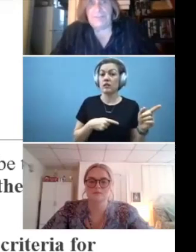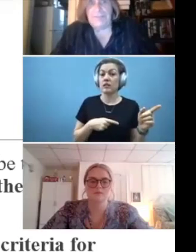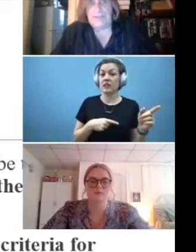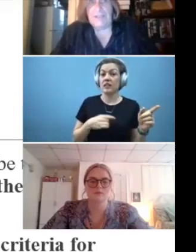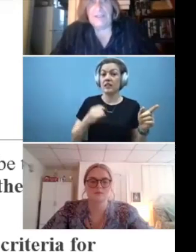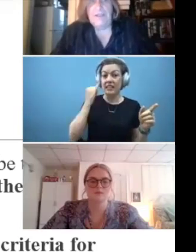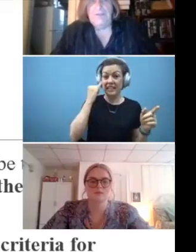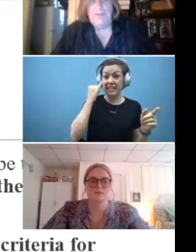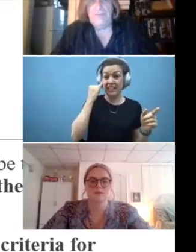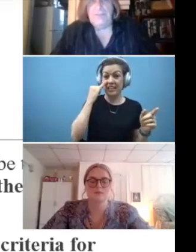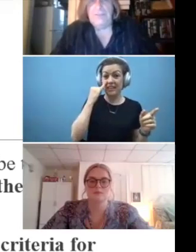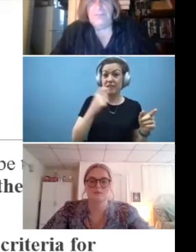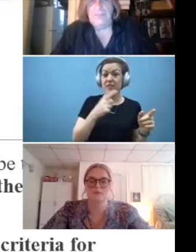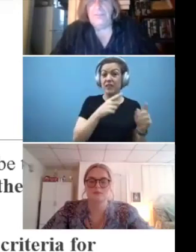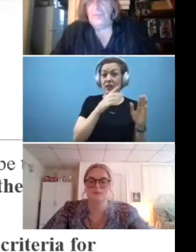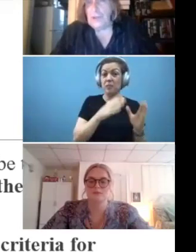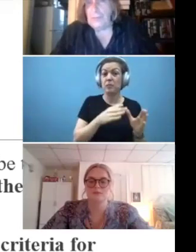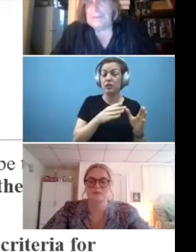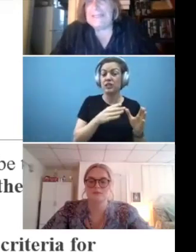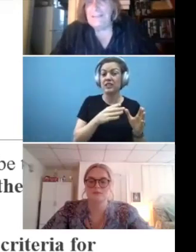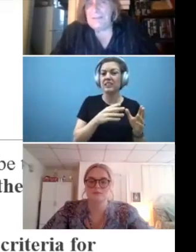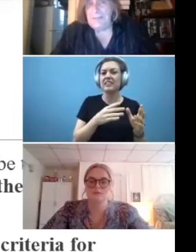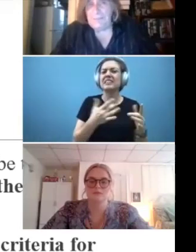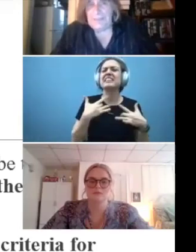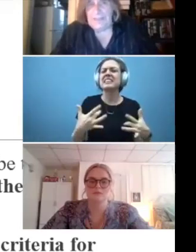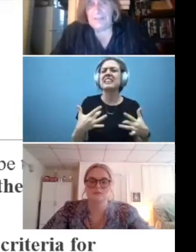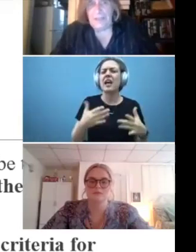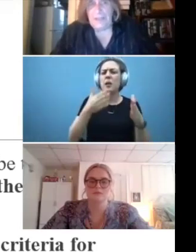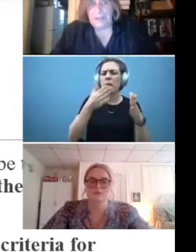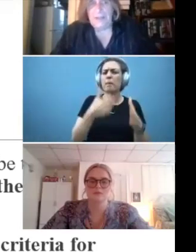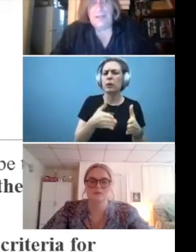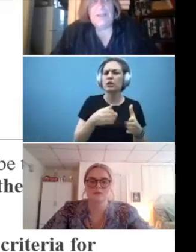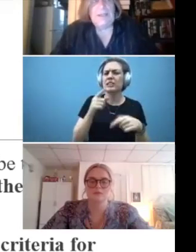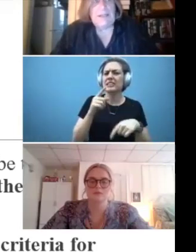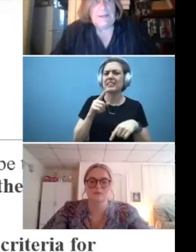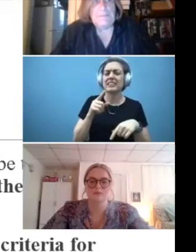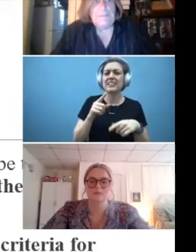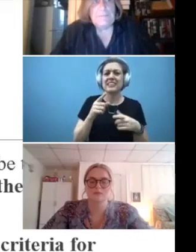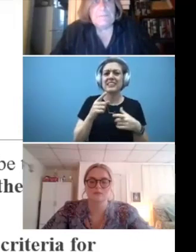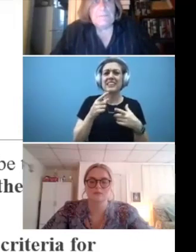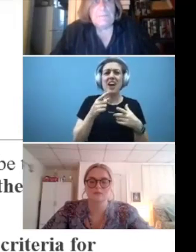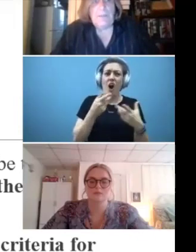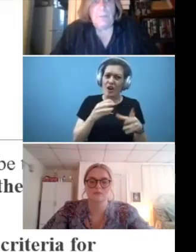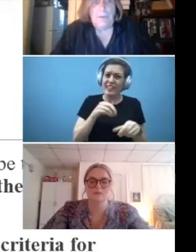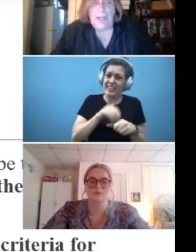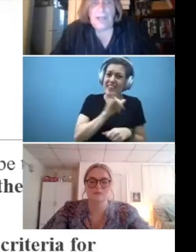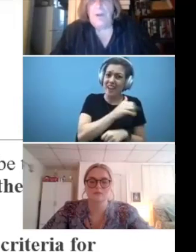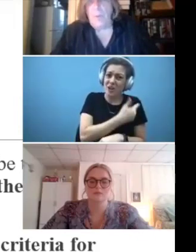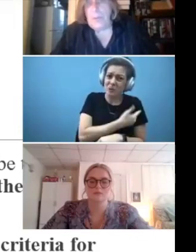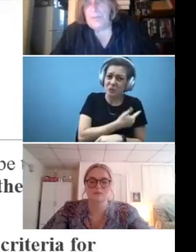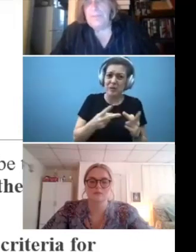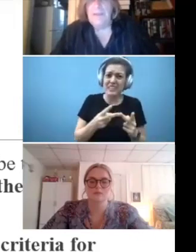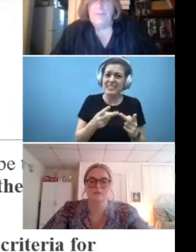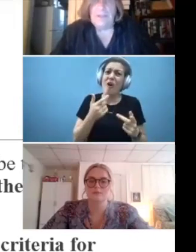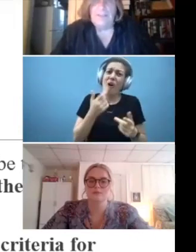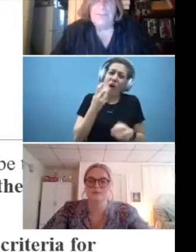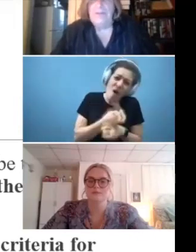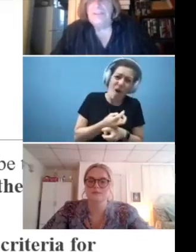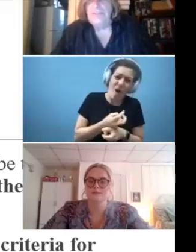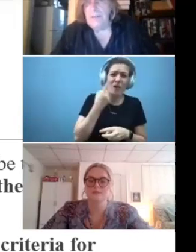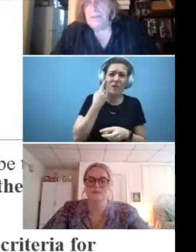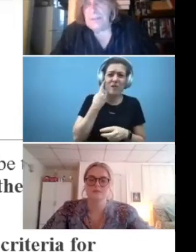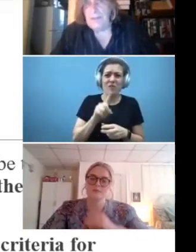specificity for a complaint to be substantiated. Um, we'll talk about why we think